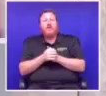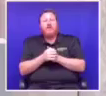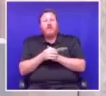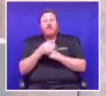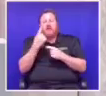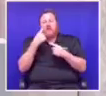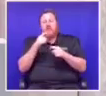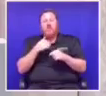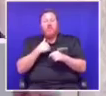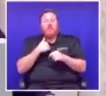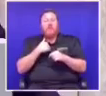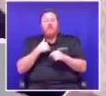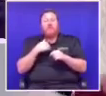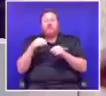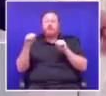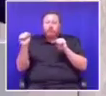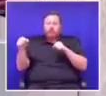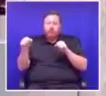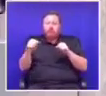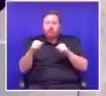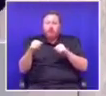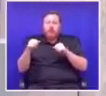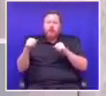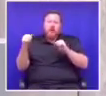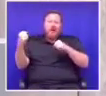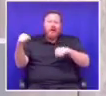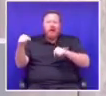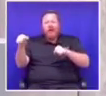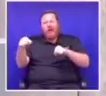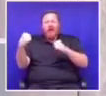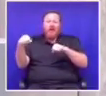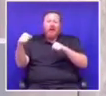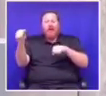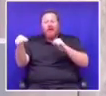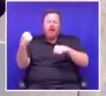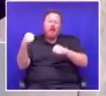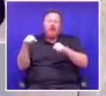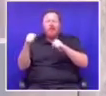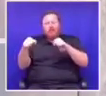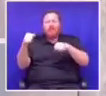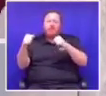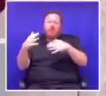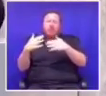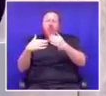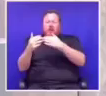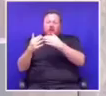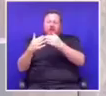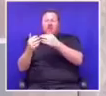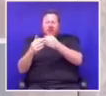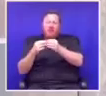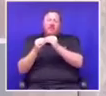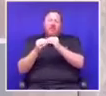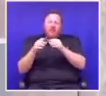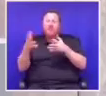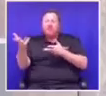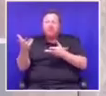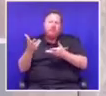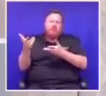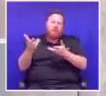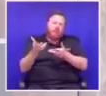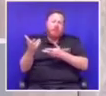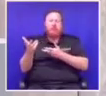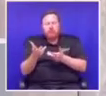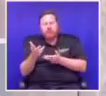sufficient consensus means that we build consensus amongst all of us. So we build consensus, we convince one another,